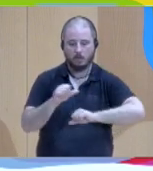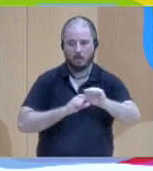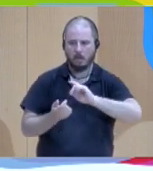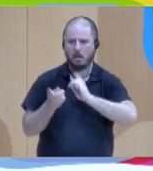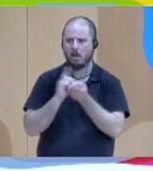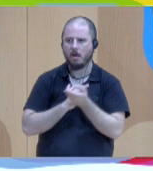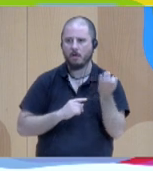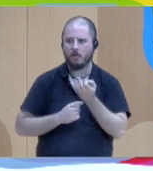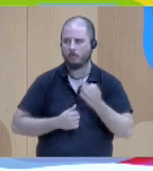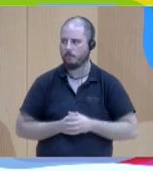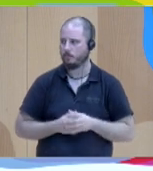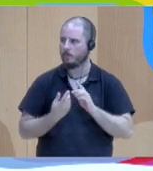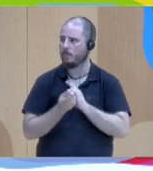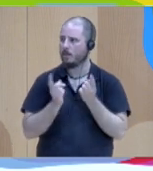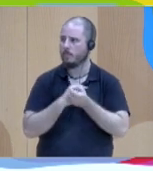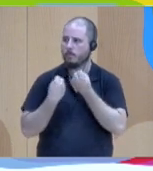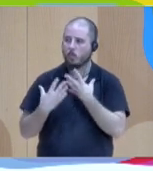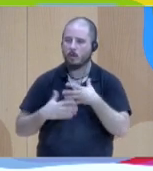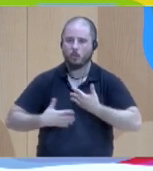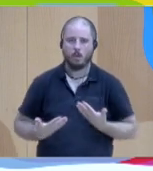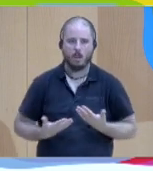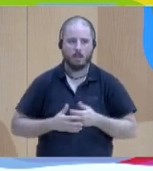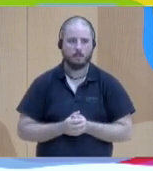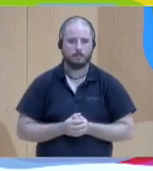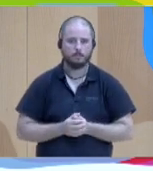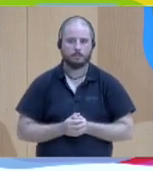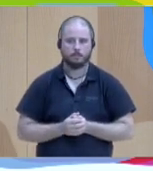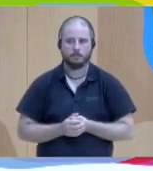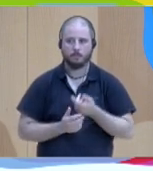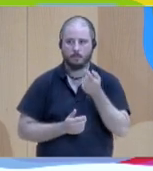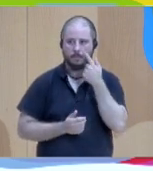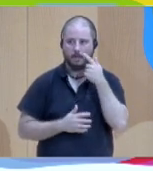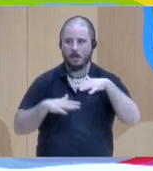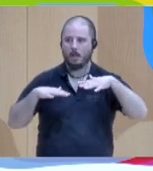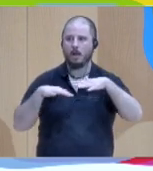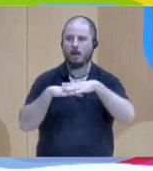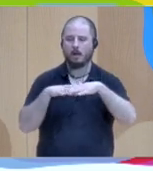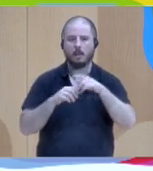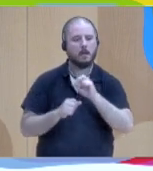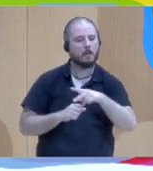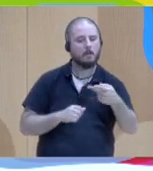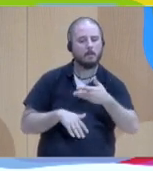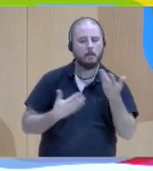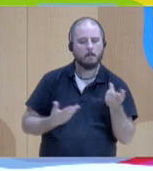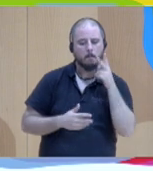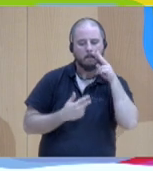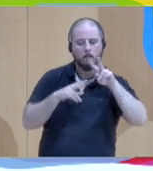then let's see what happens in the networks. So this is how the anticipations came into my